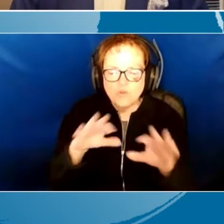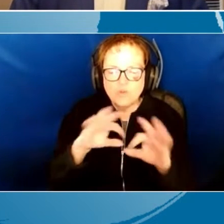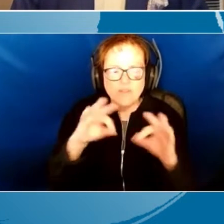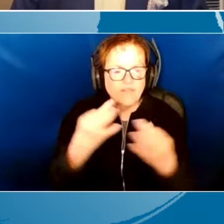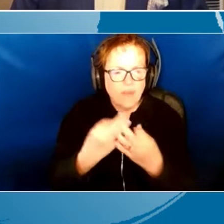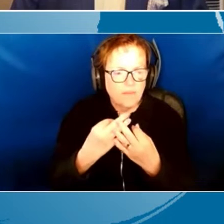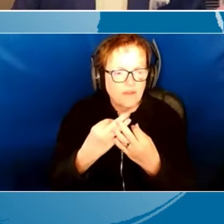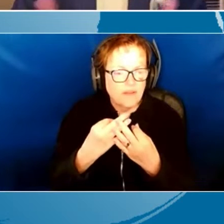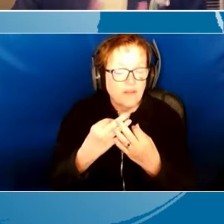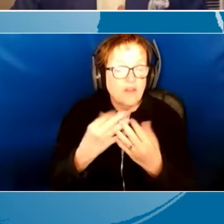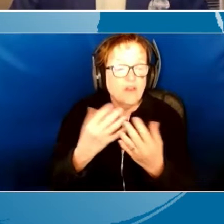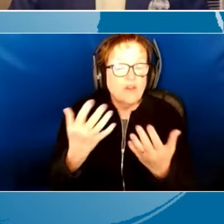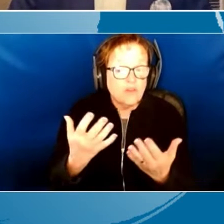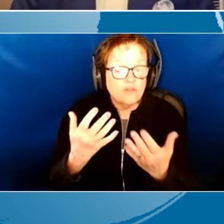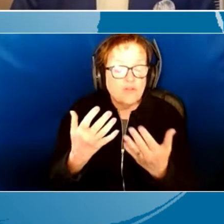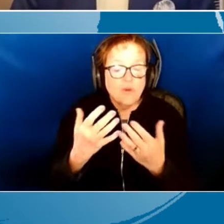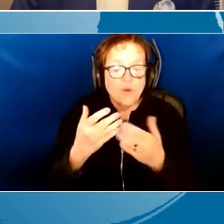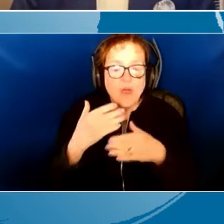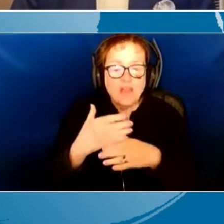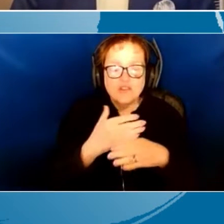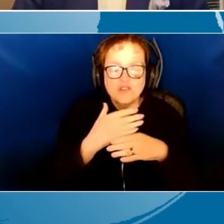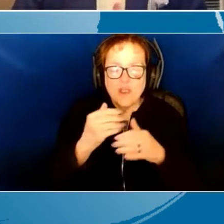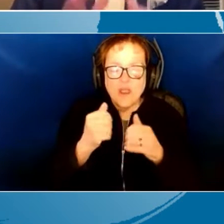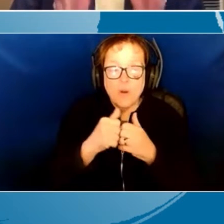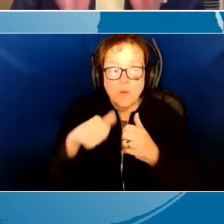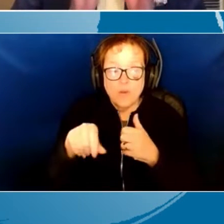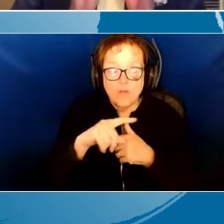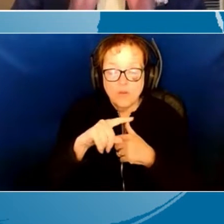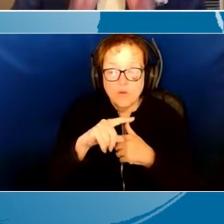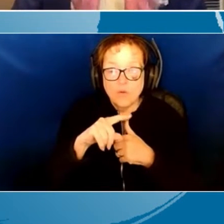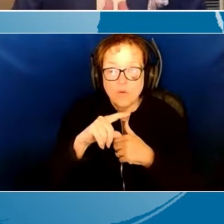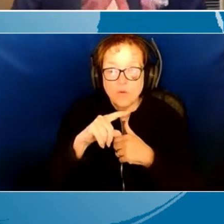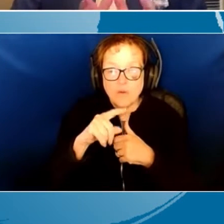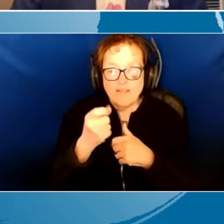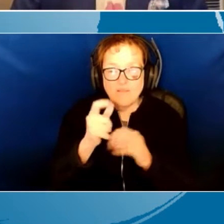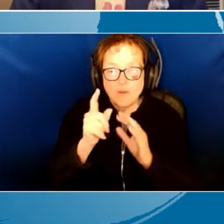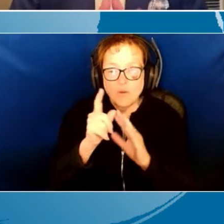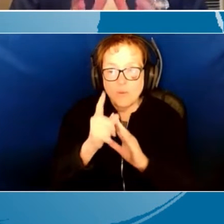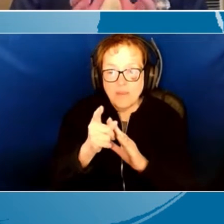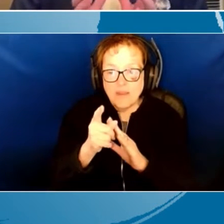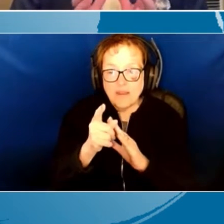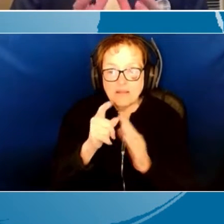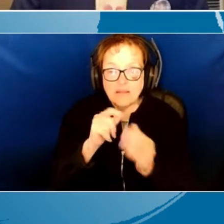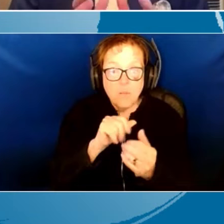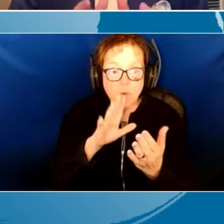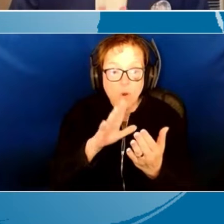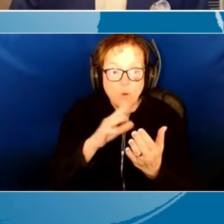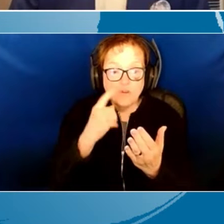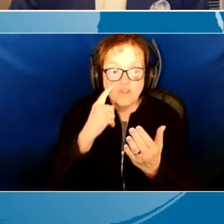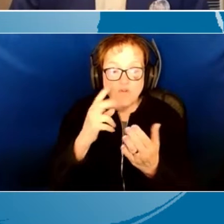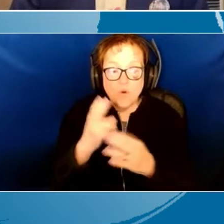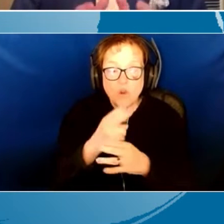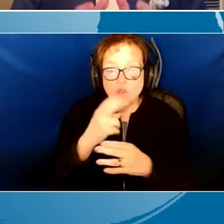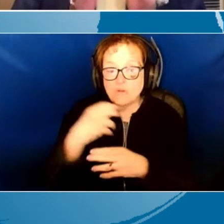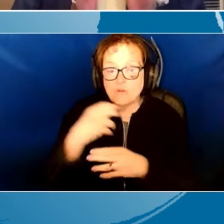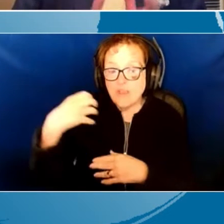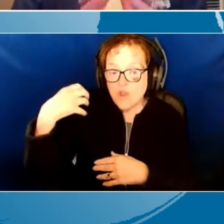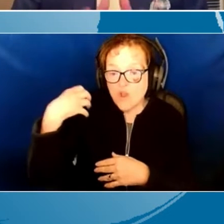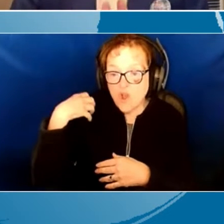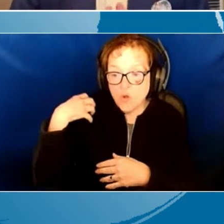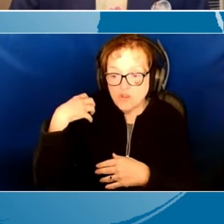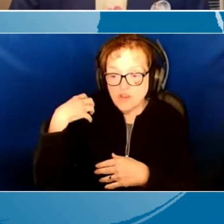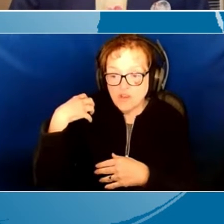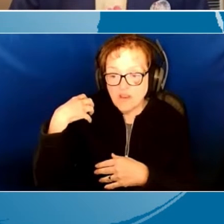And so what I want to share with you in these few minutes is an approach for using coaching and